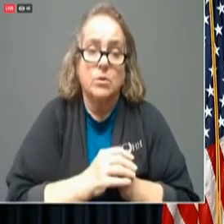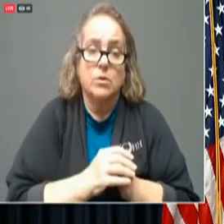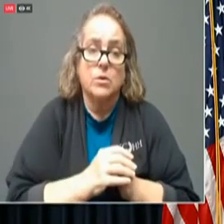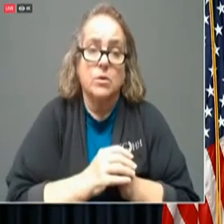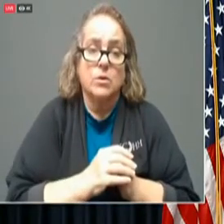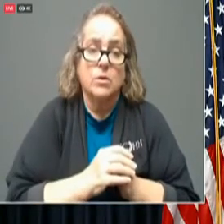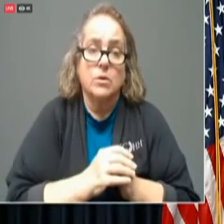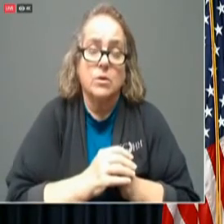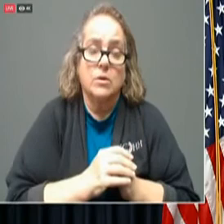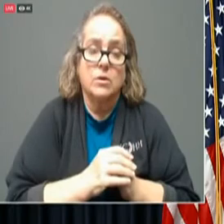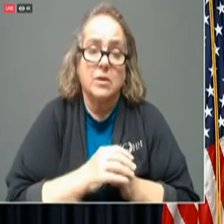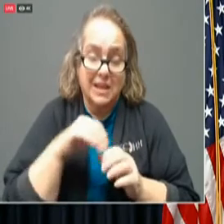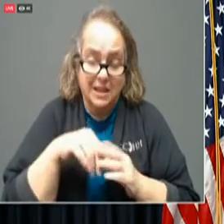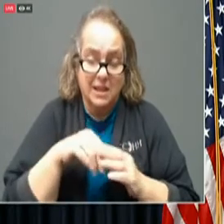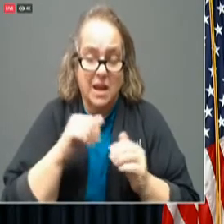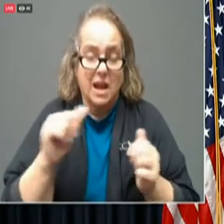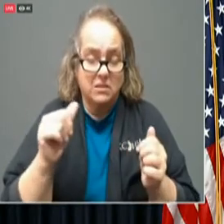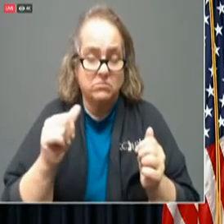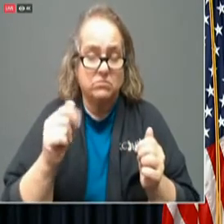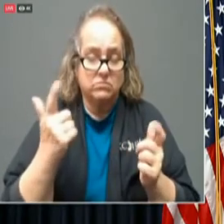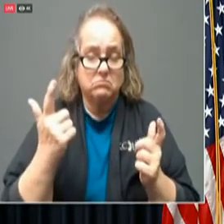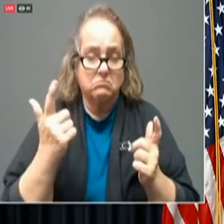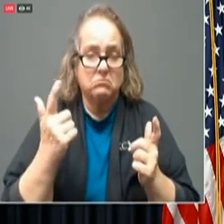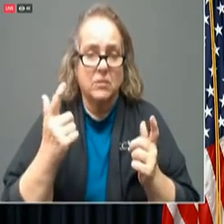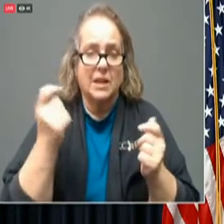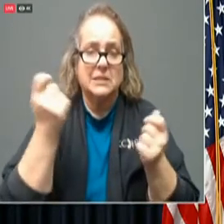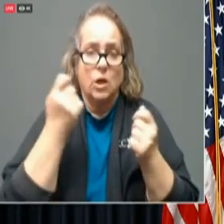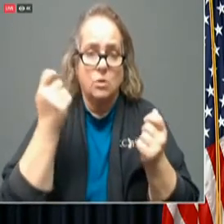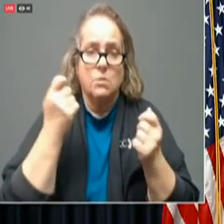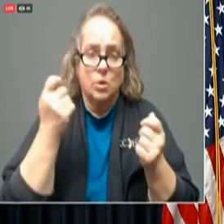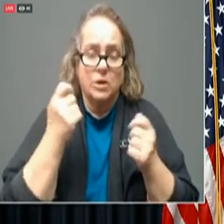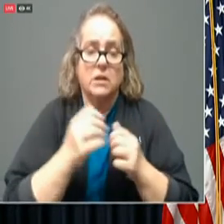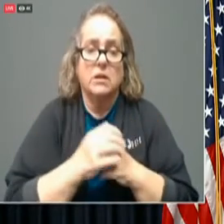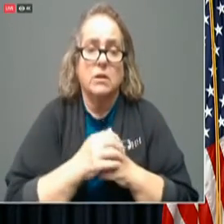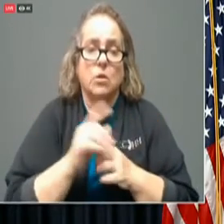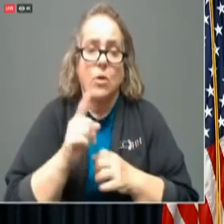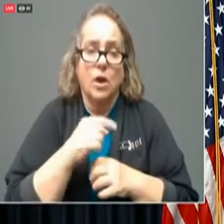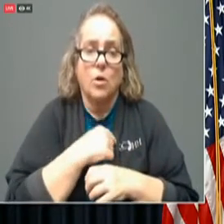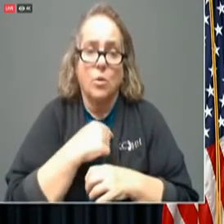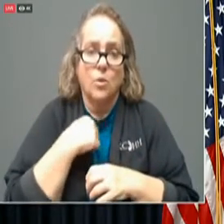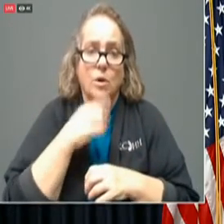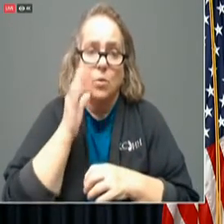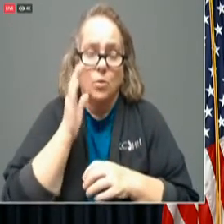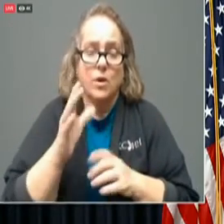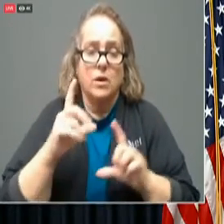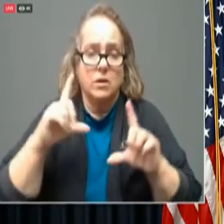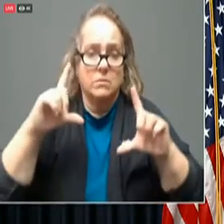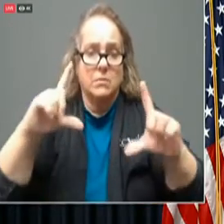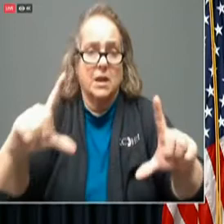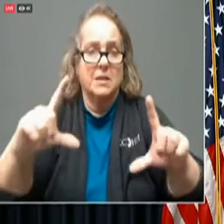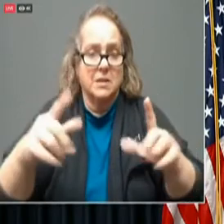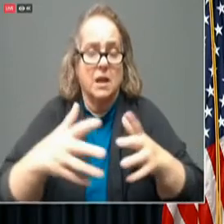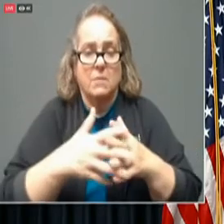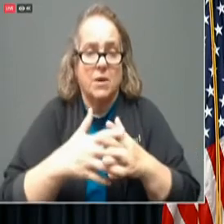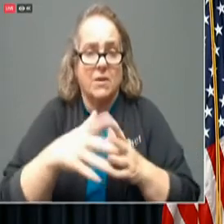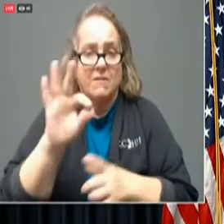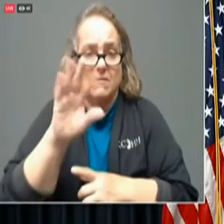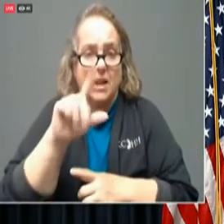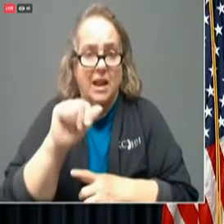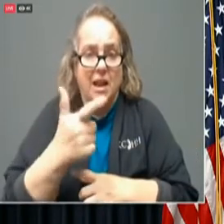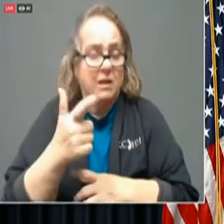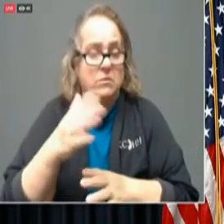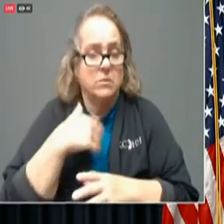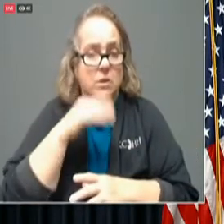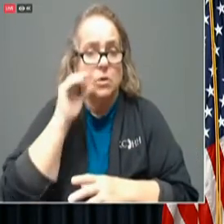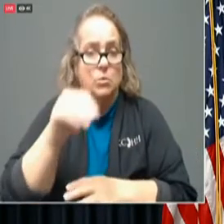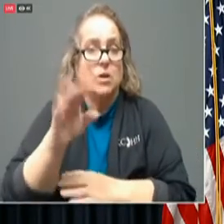and a ceremony where we're gonna end up placing, uh, an American flag on